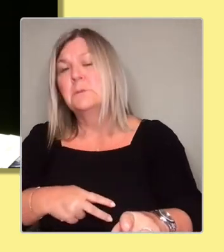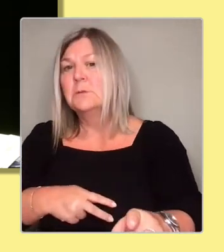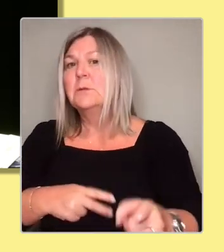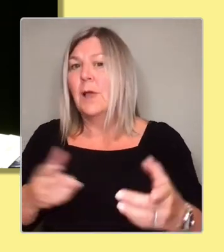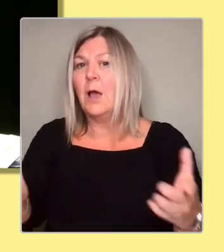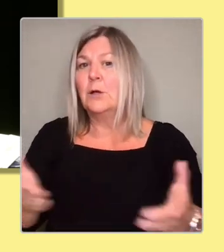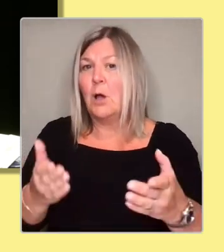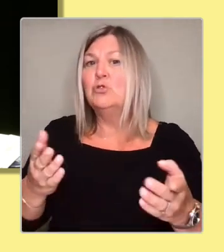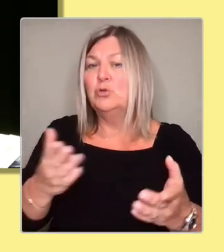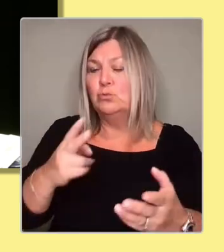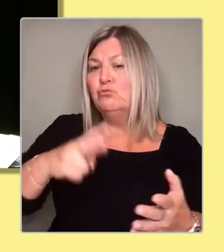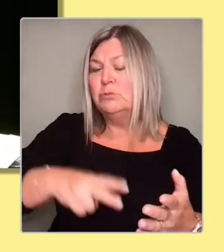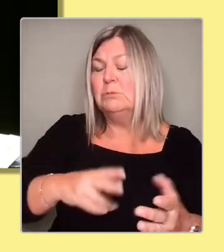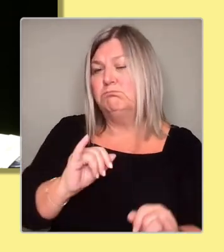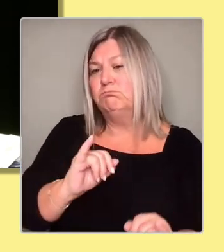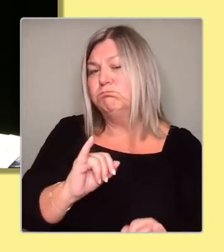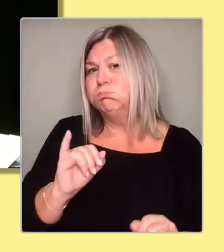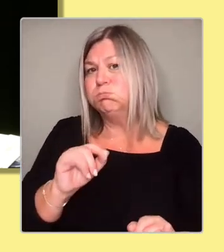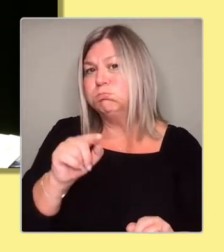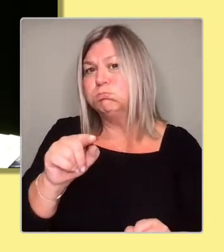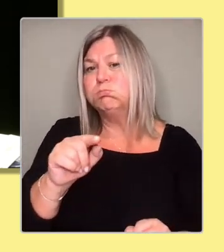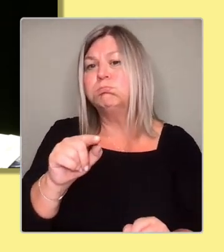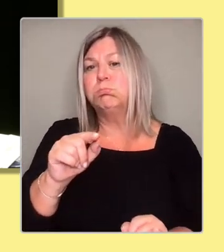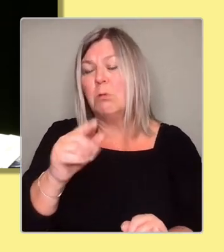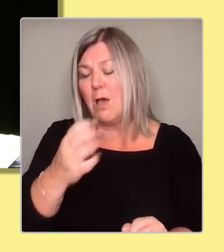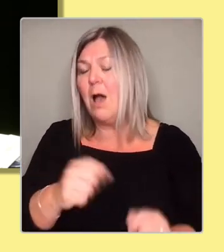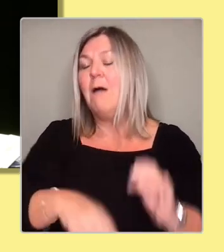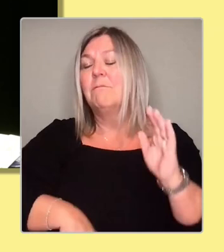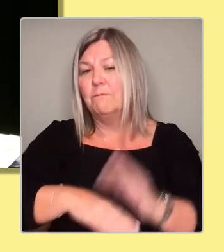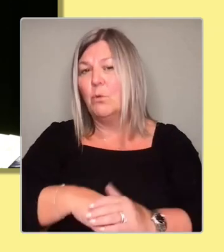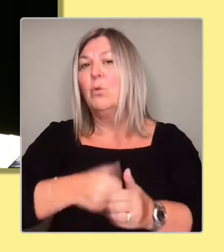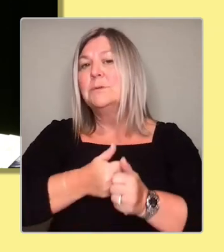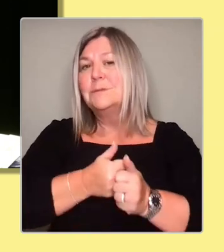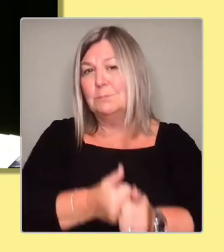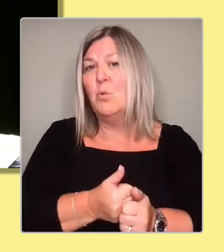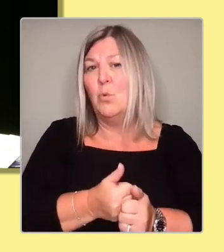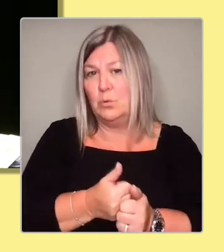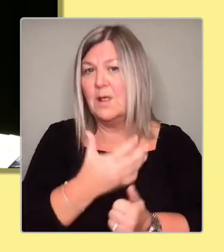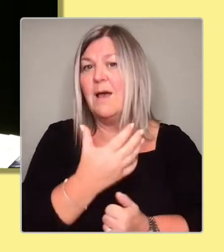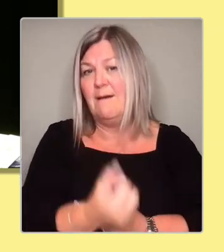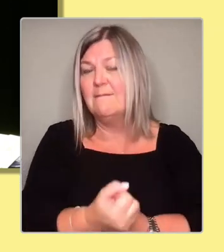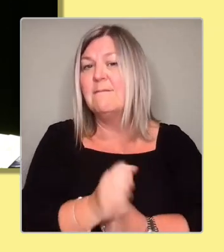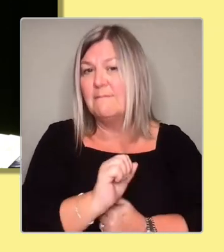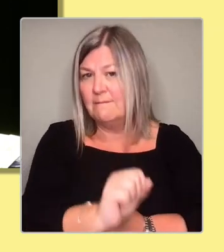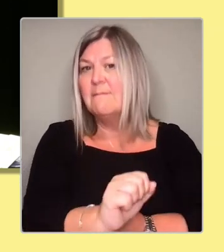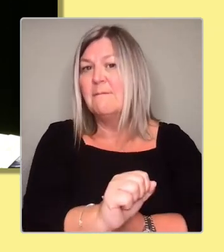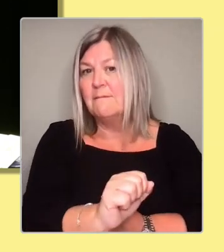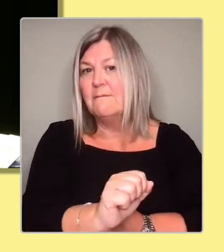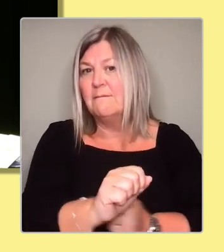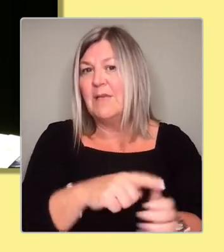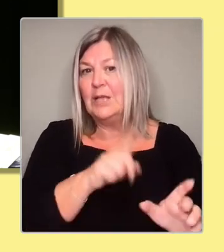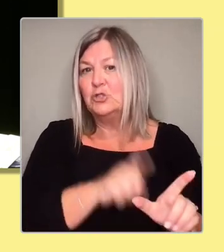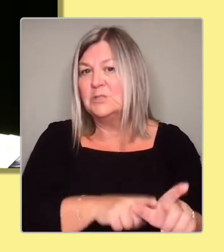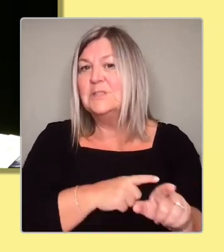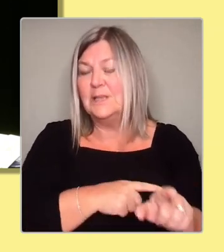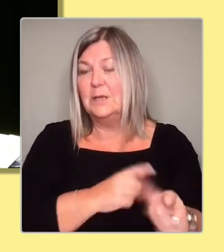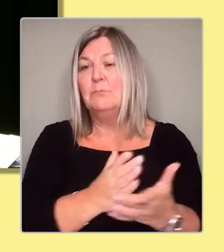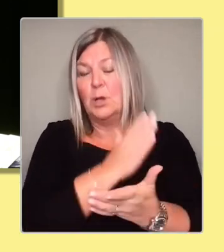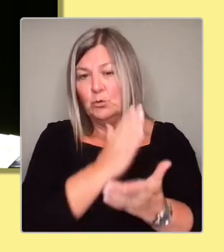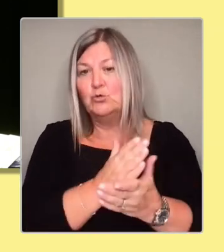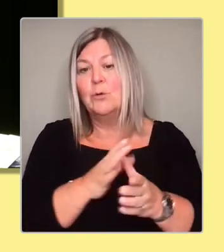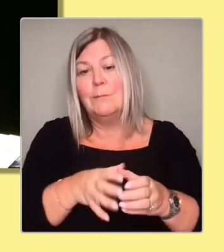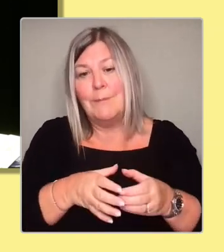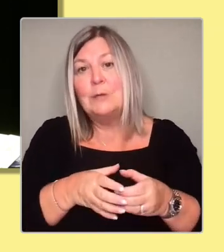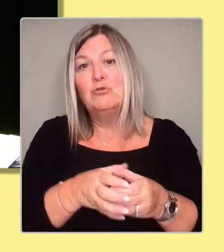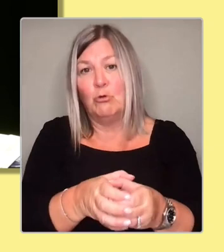absolute full support in making sure that all minority rights and the rights particularly of our communities, our LGBTQ